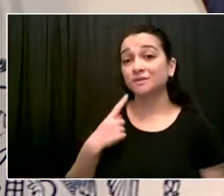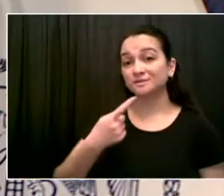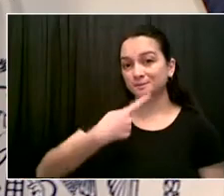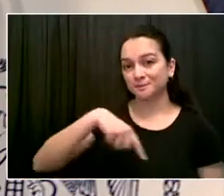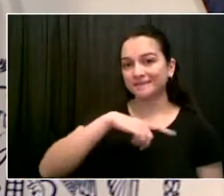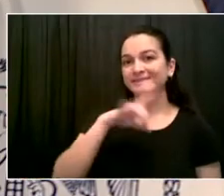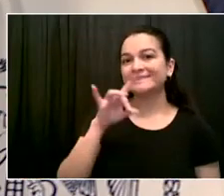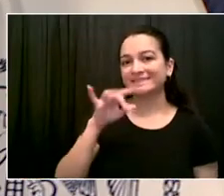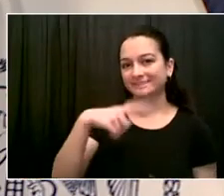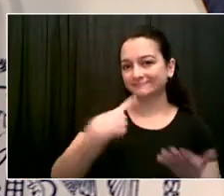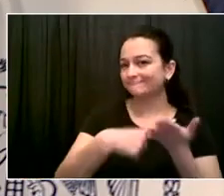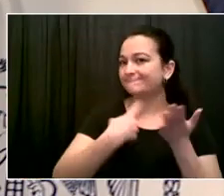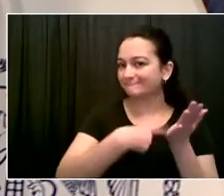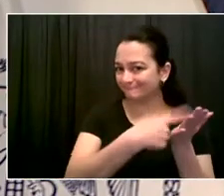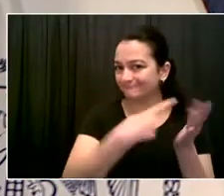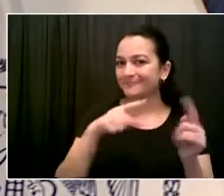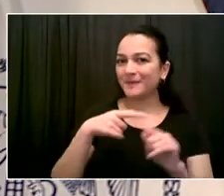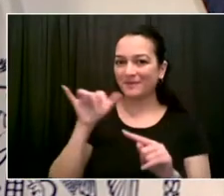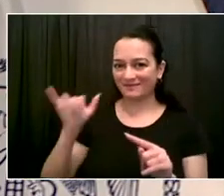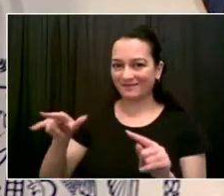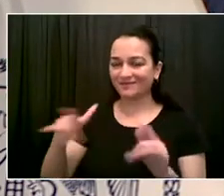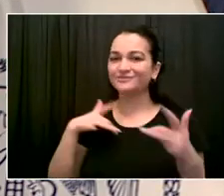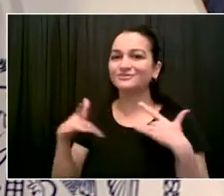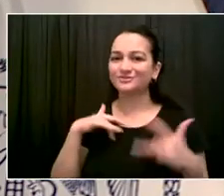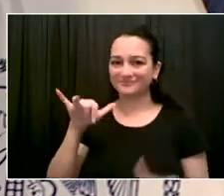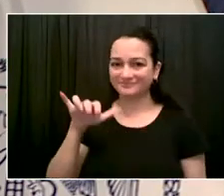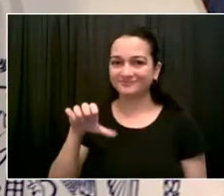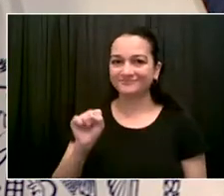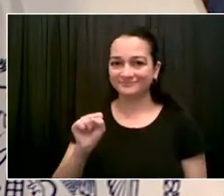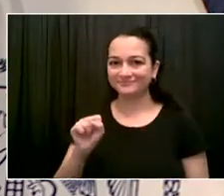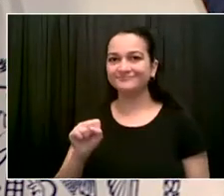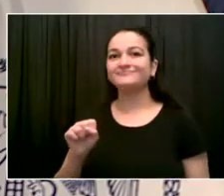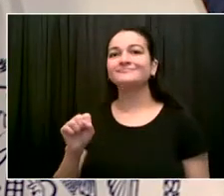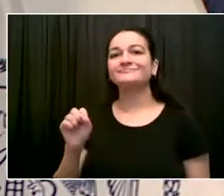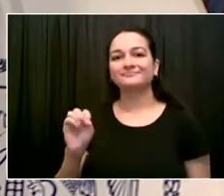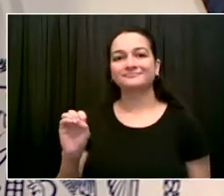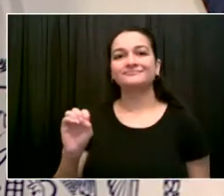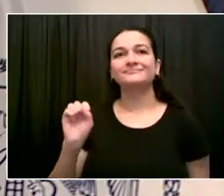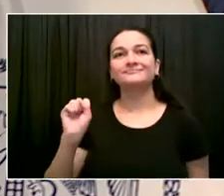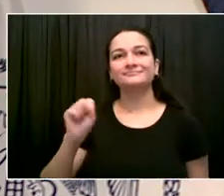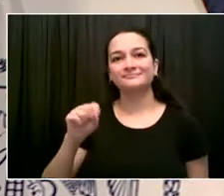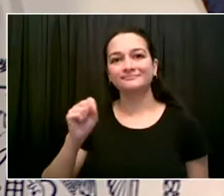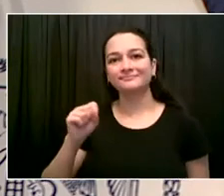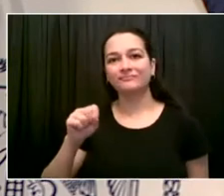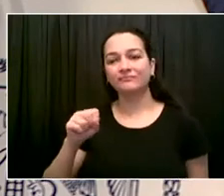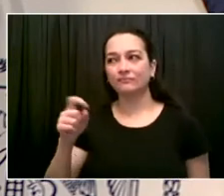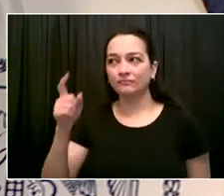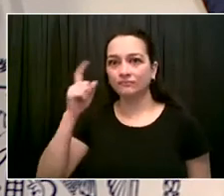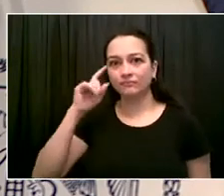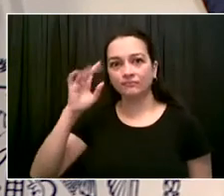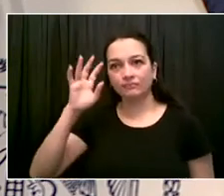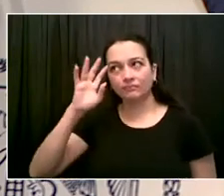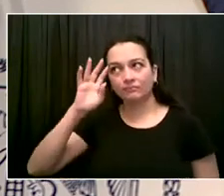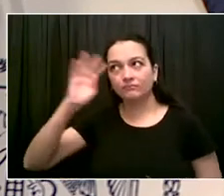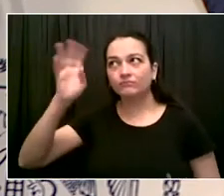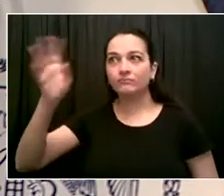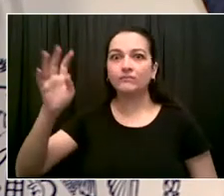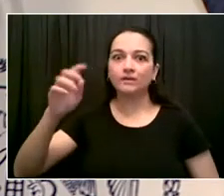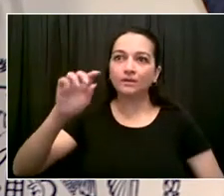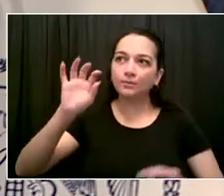if you will, a magical negative number that we're trying to stay below. What we are focused on is